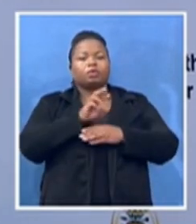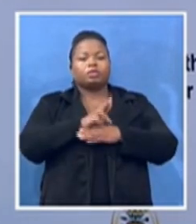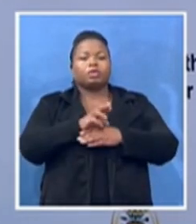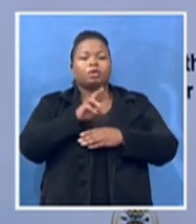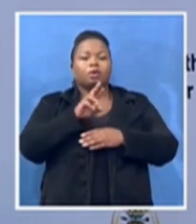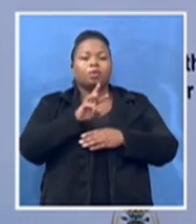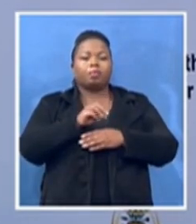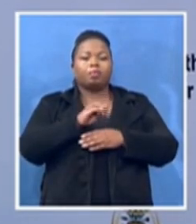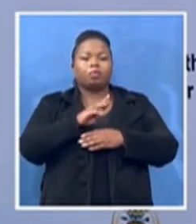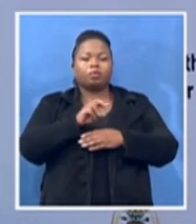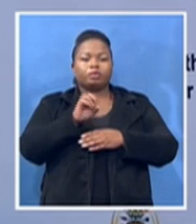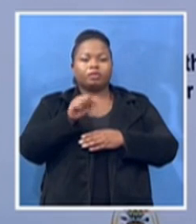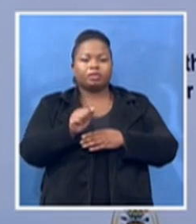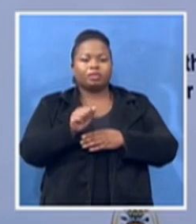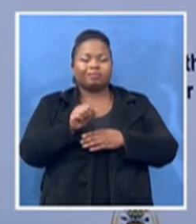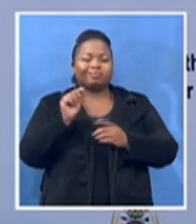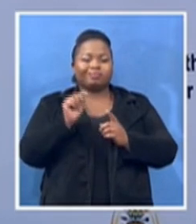us.